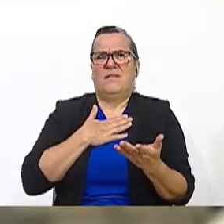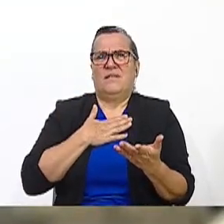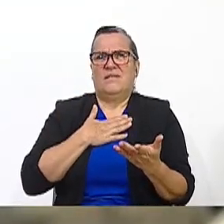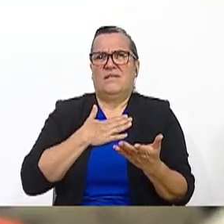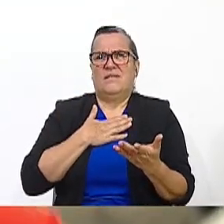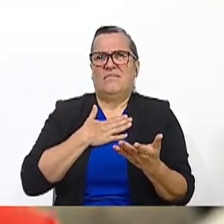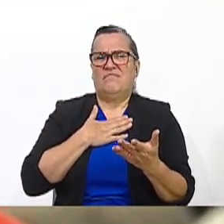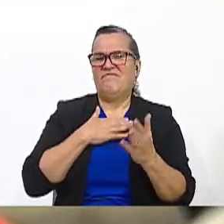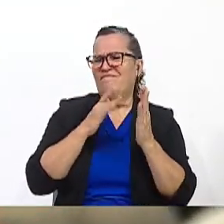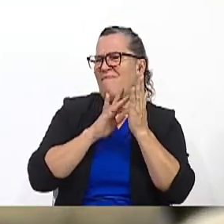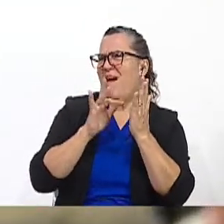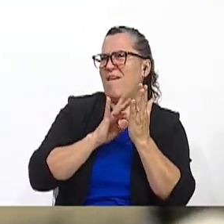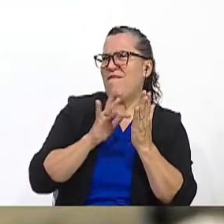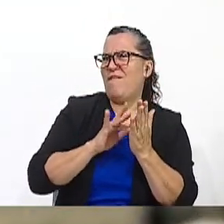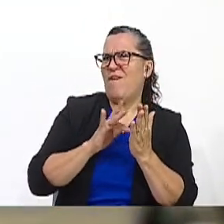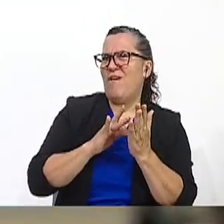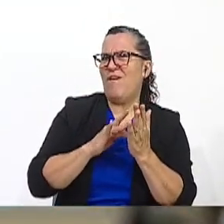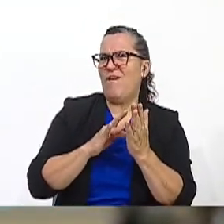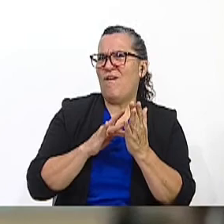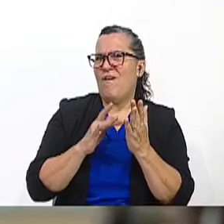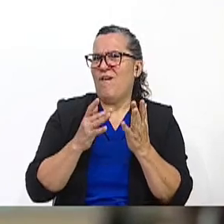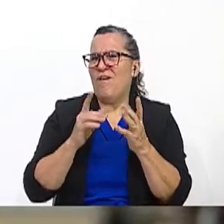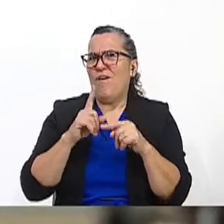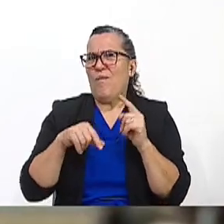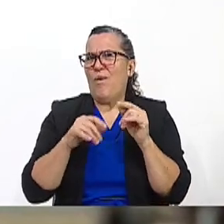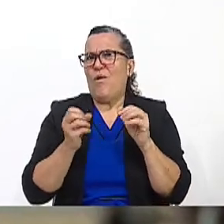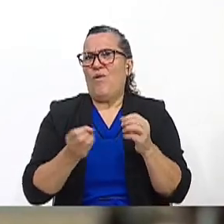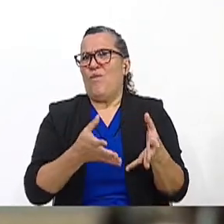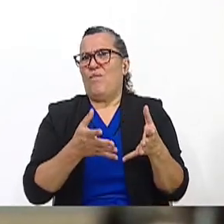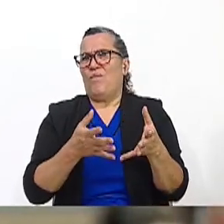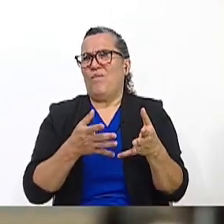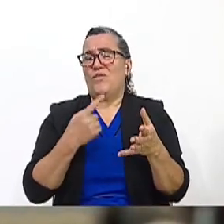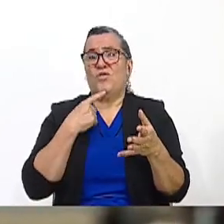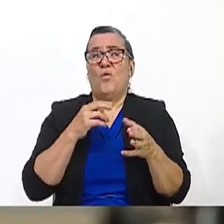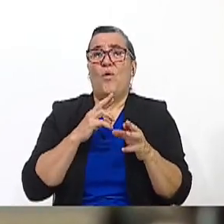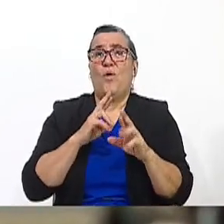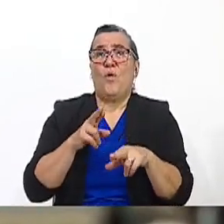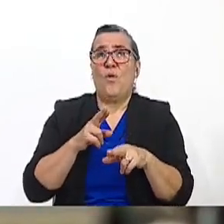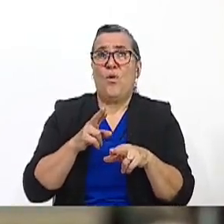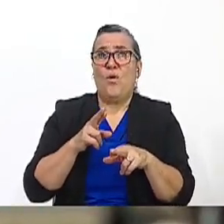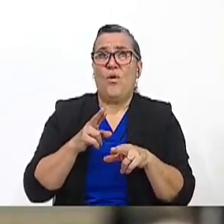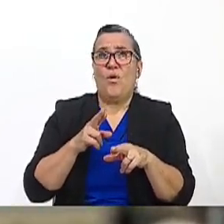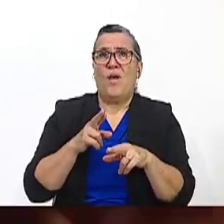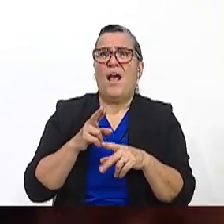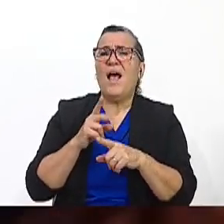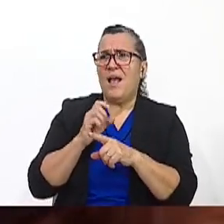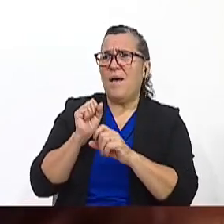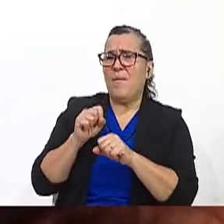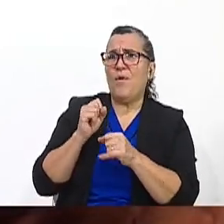phone. Oh, my God. Yeah. It's like, if you need me, I can't answer. The world's ending. It could end. Life will be over.